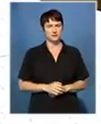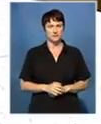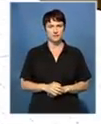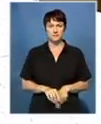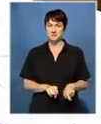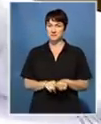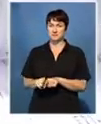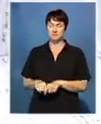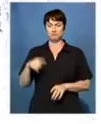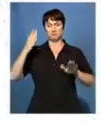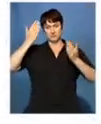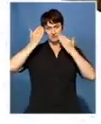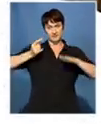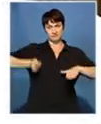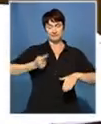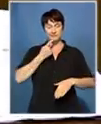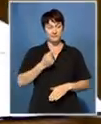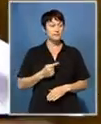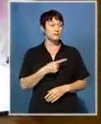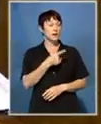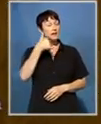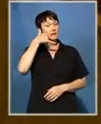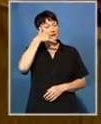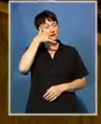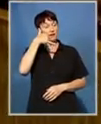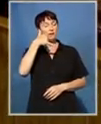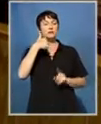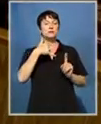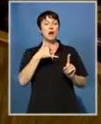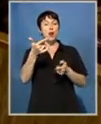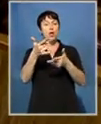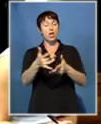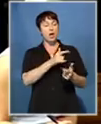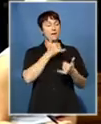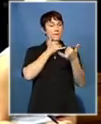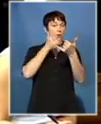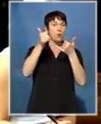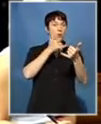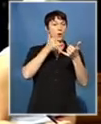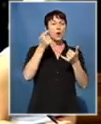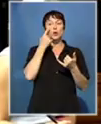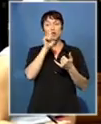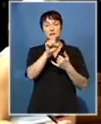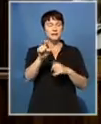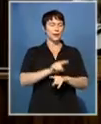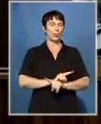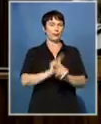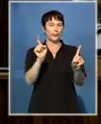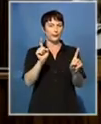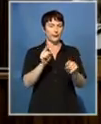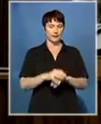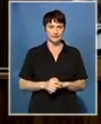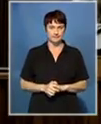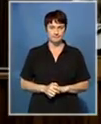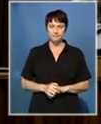Lamont also refused to grant a court order for telephonic contact with Kreacher's lawyers and witnesses. I would